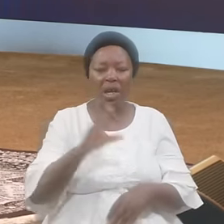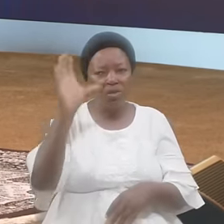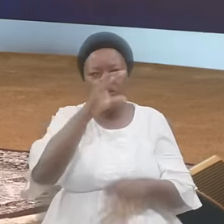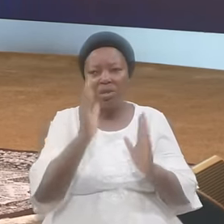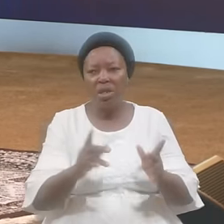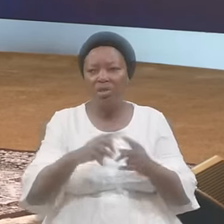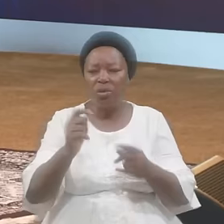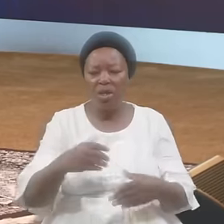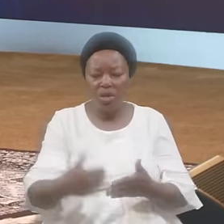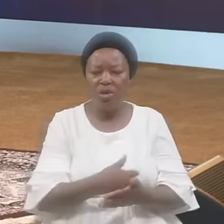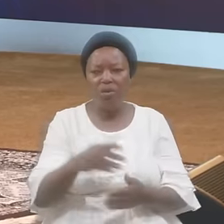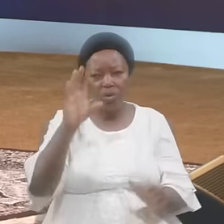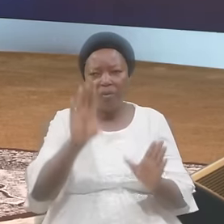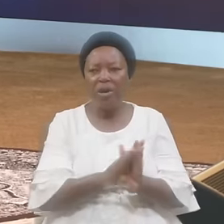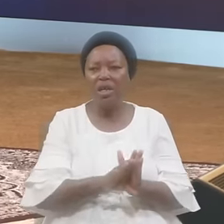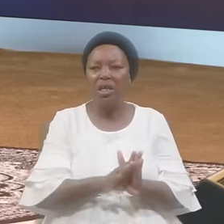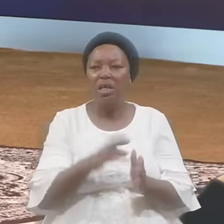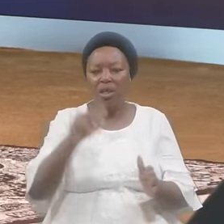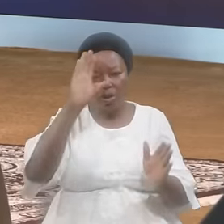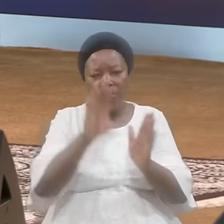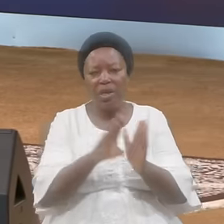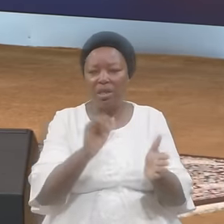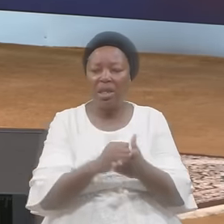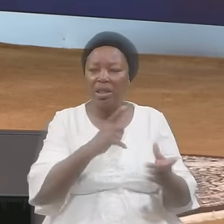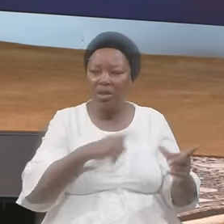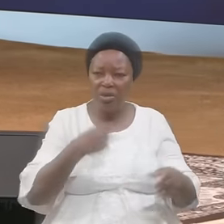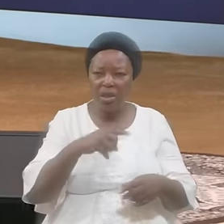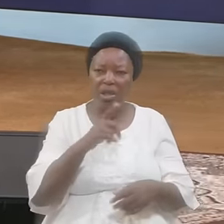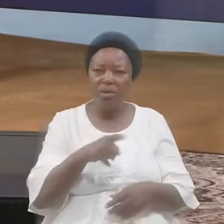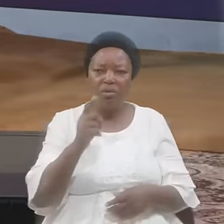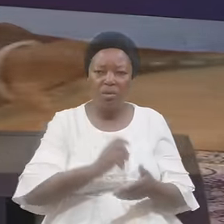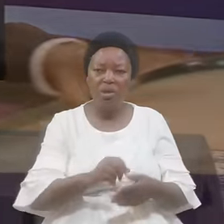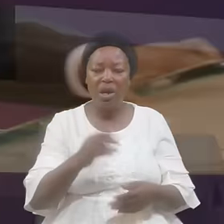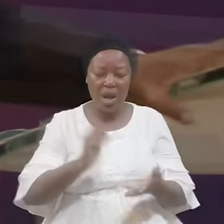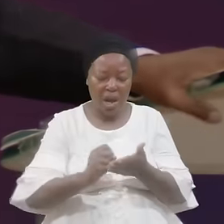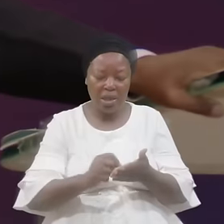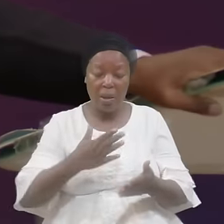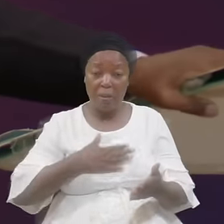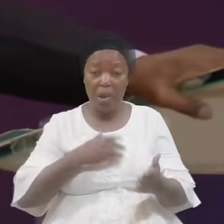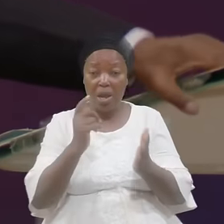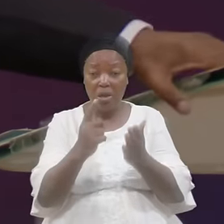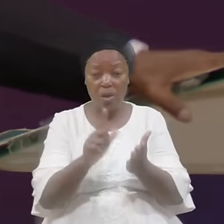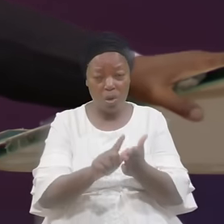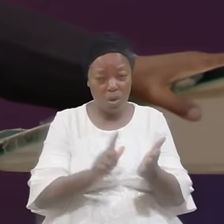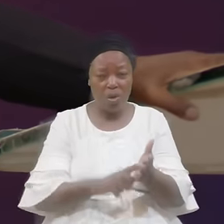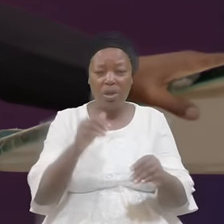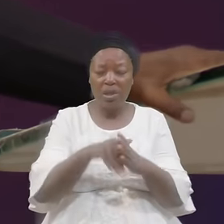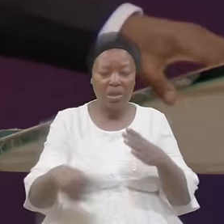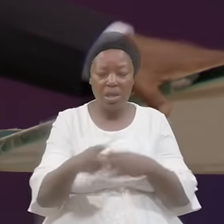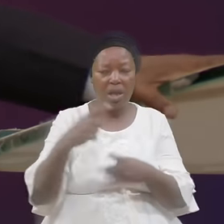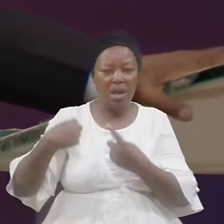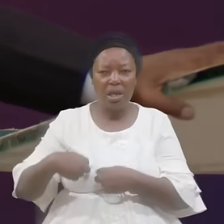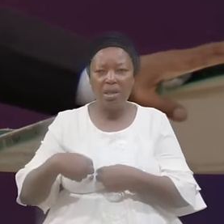new Covenant The covenant The God Says He will make I will write My law In their hearts